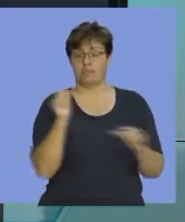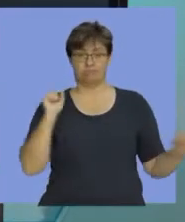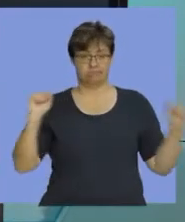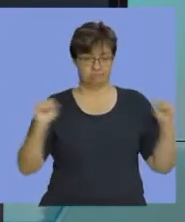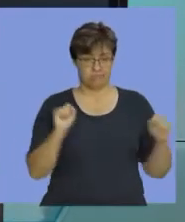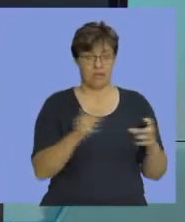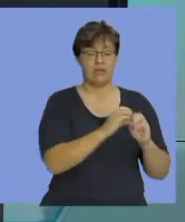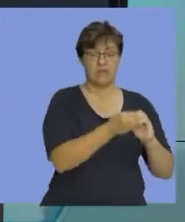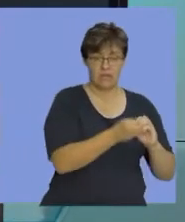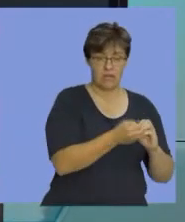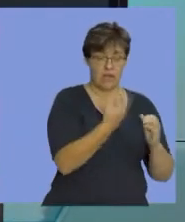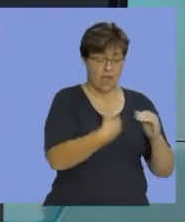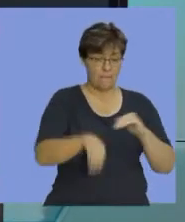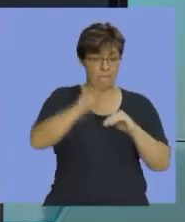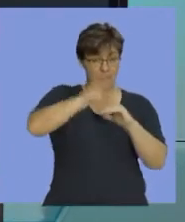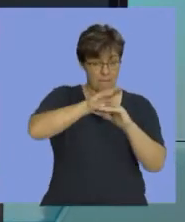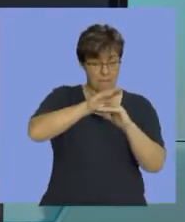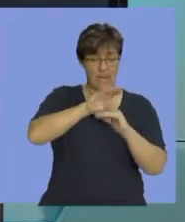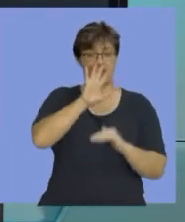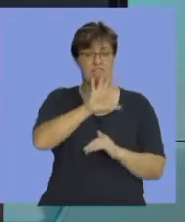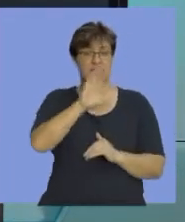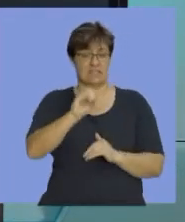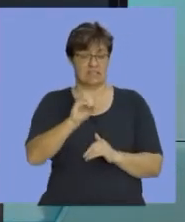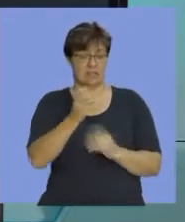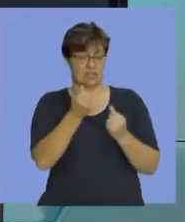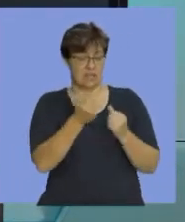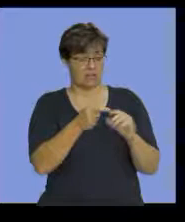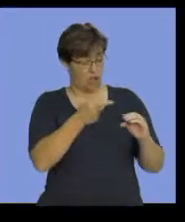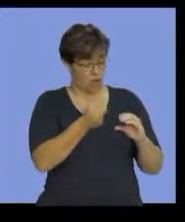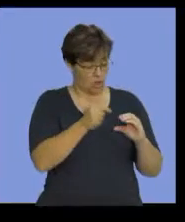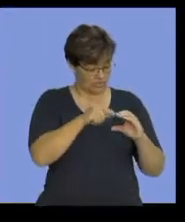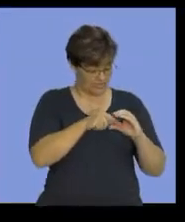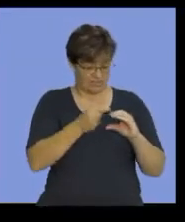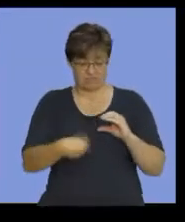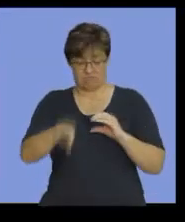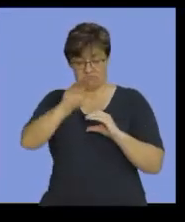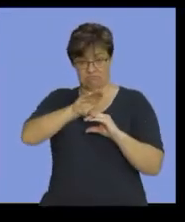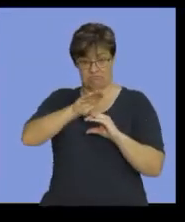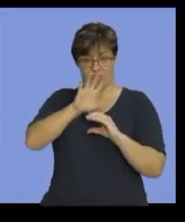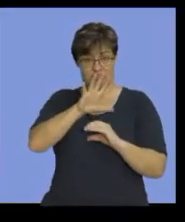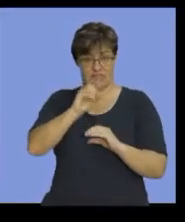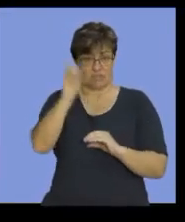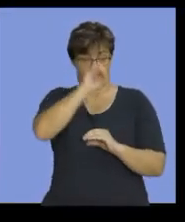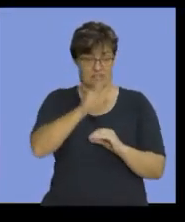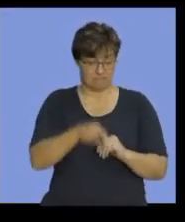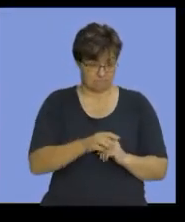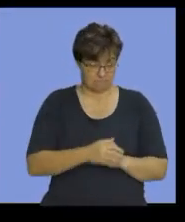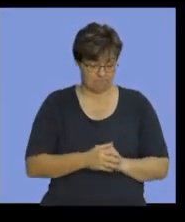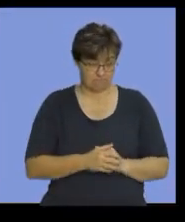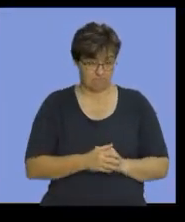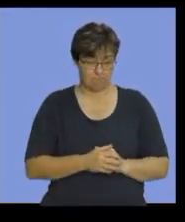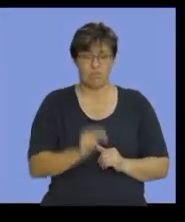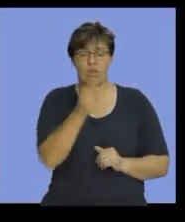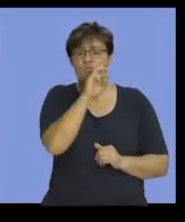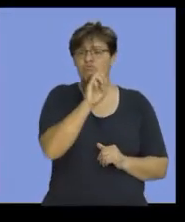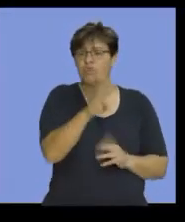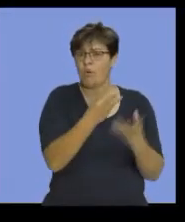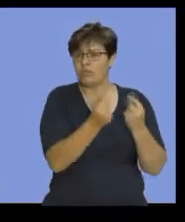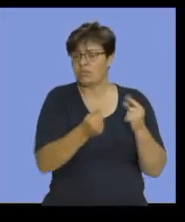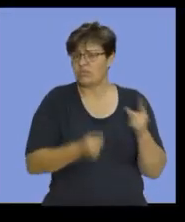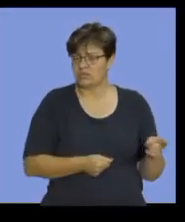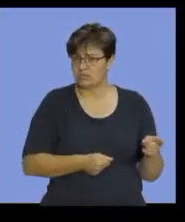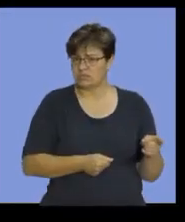they're using a markup of 50% on cost. Okay. What do we have here? We are told that raw materials,